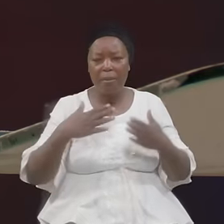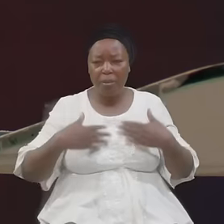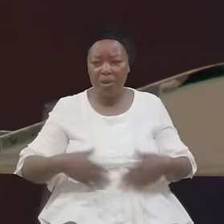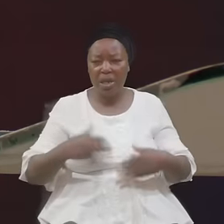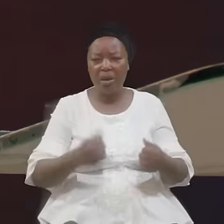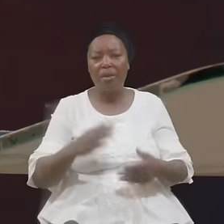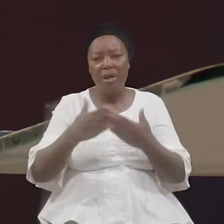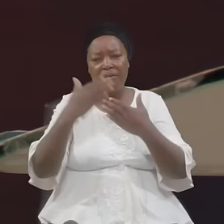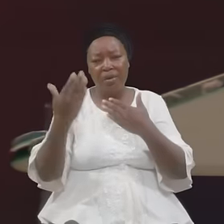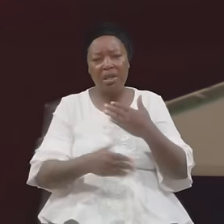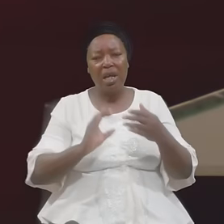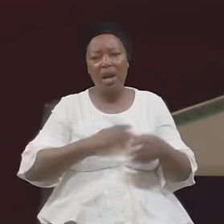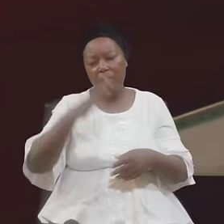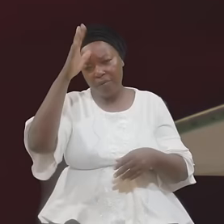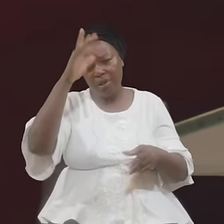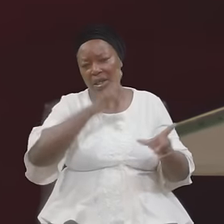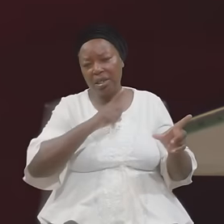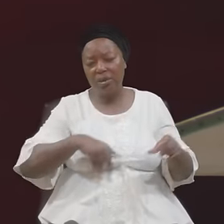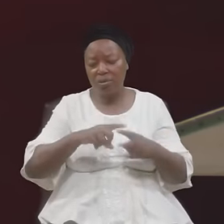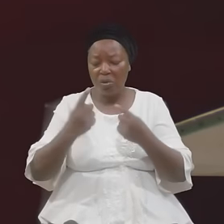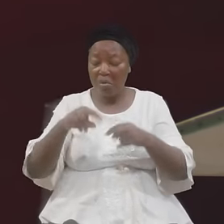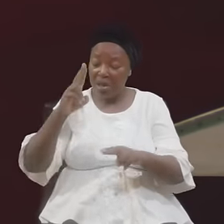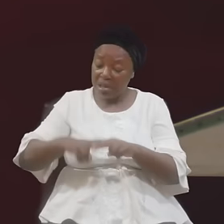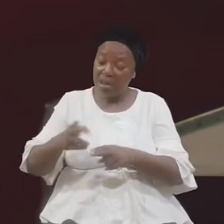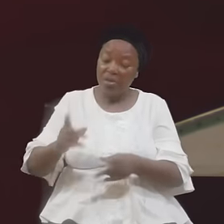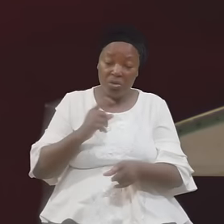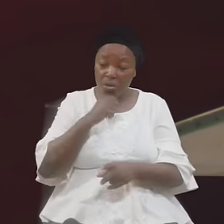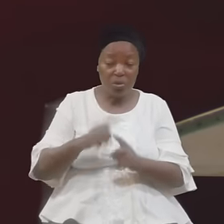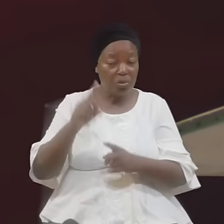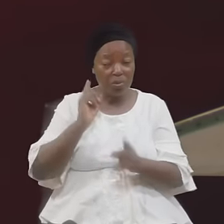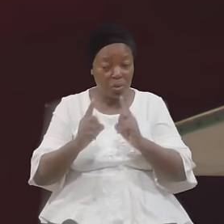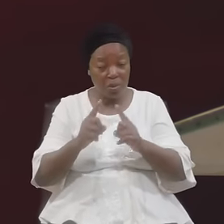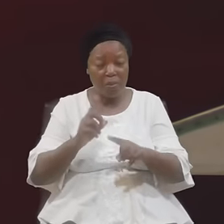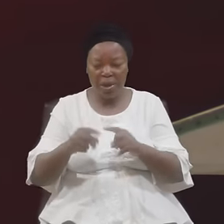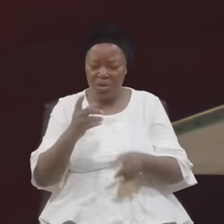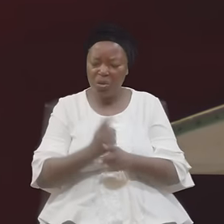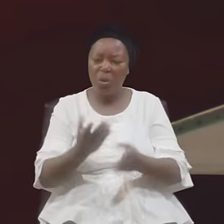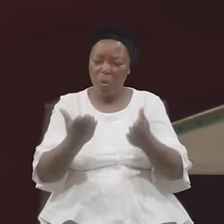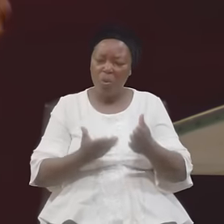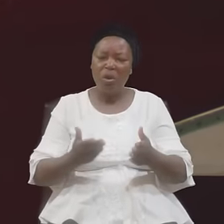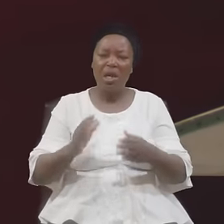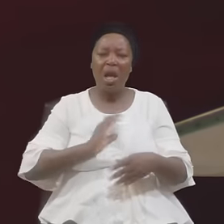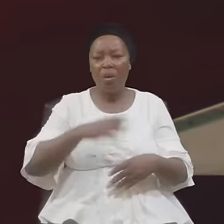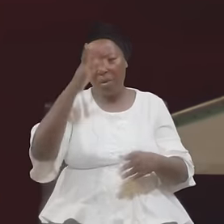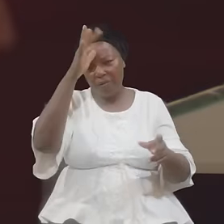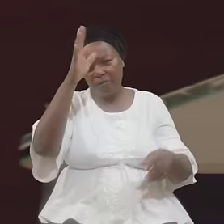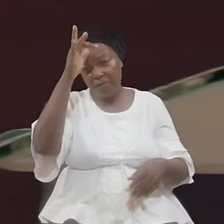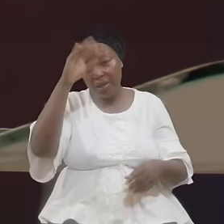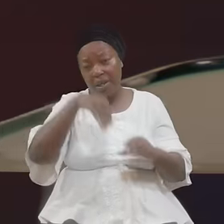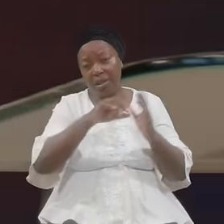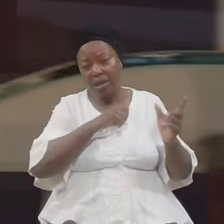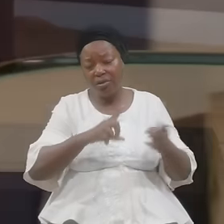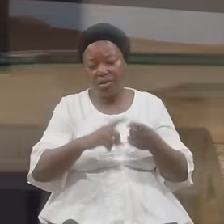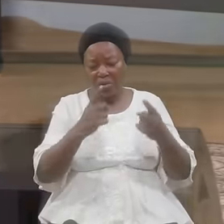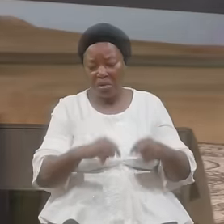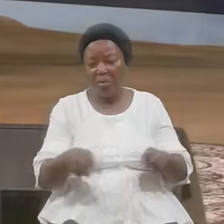I Should Come Just To Sit Down There Not To Minister Because They Wanted Me To You Know Identify With Them They